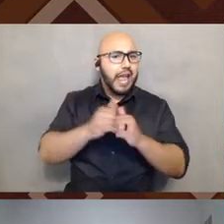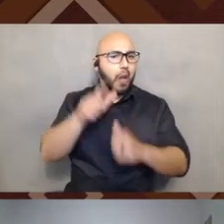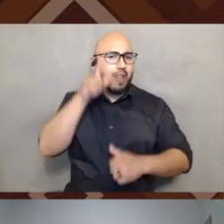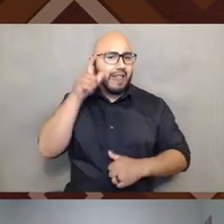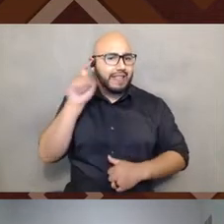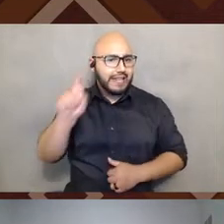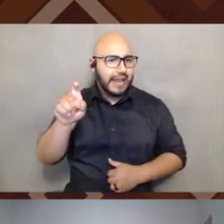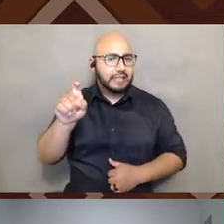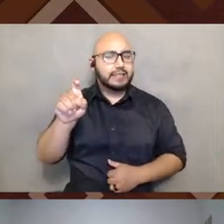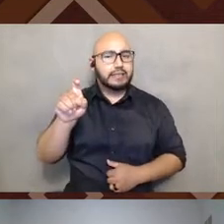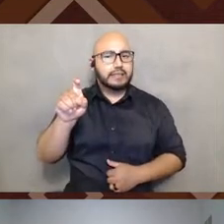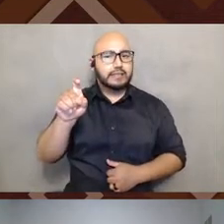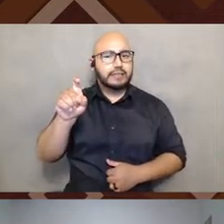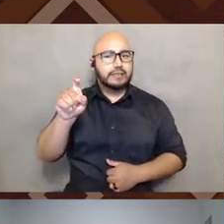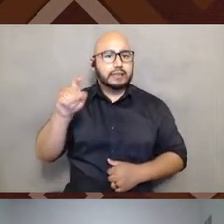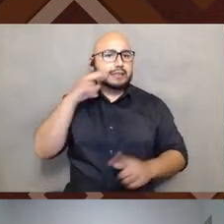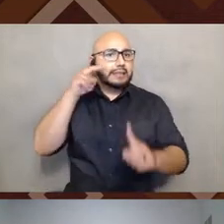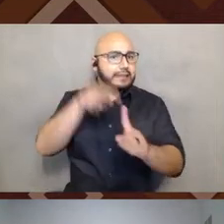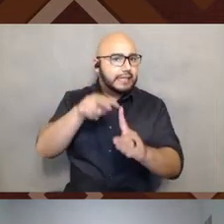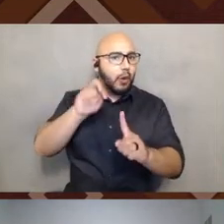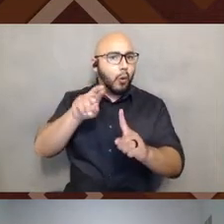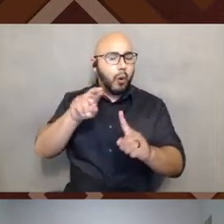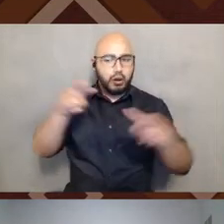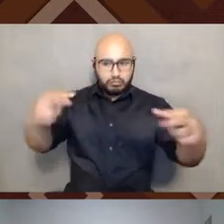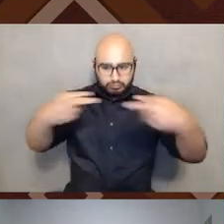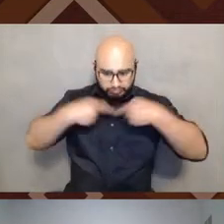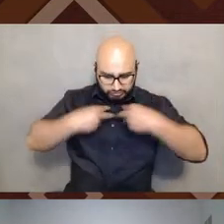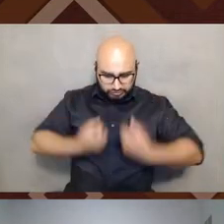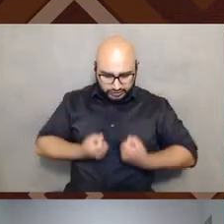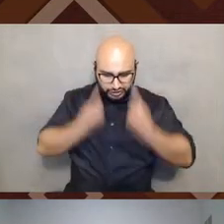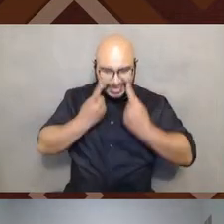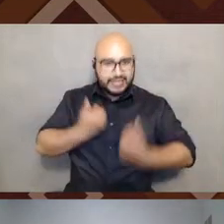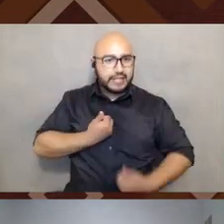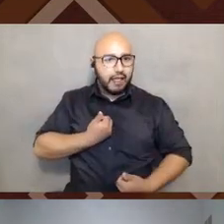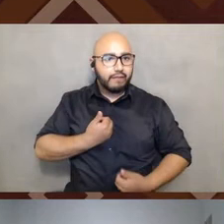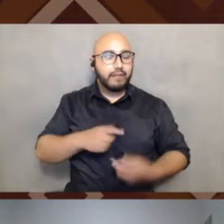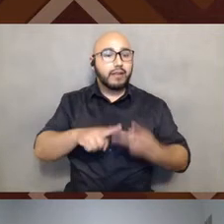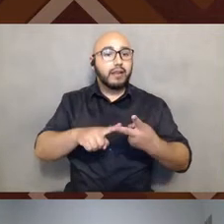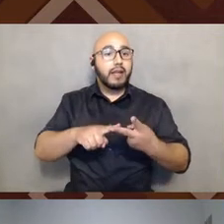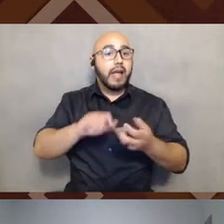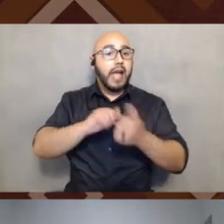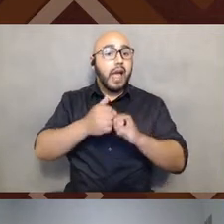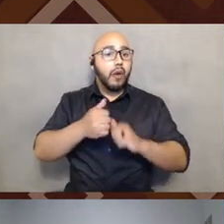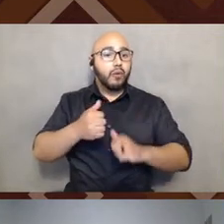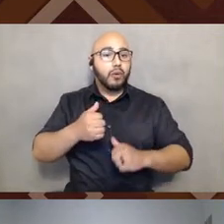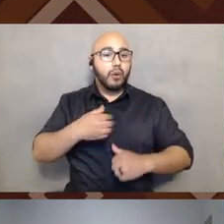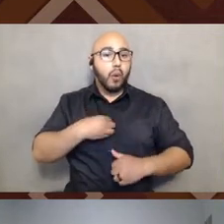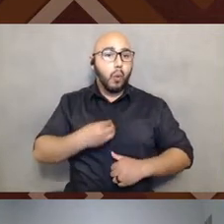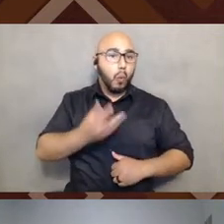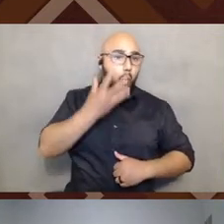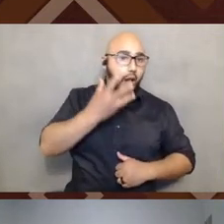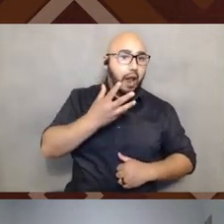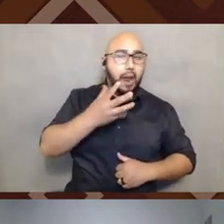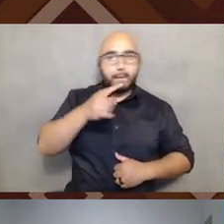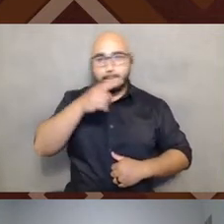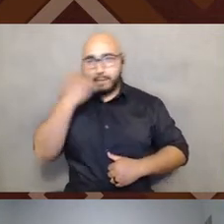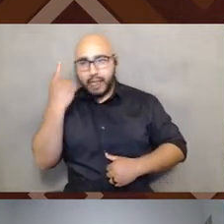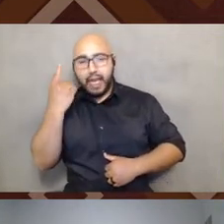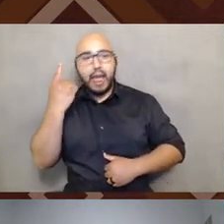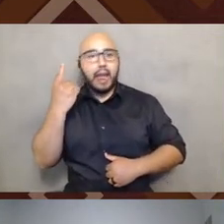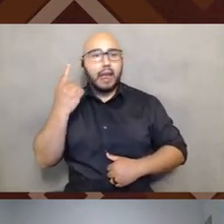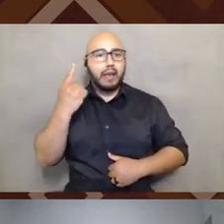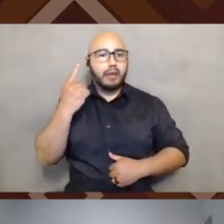see or understand themselves? How does the white, black binary of race